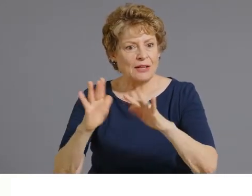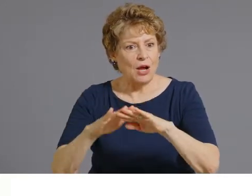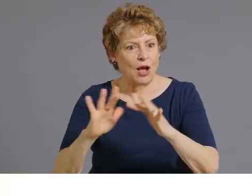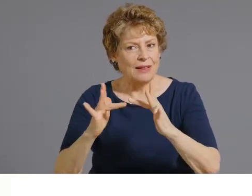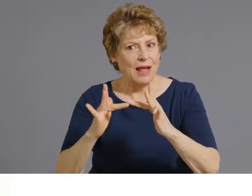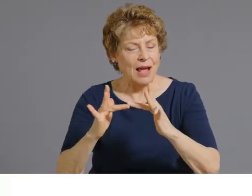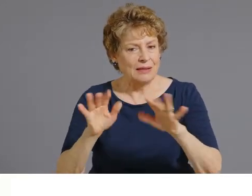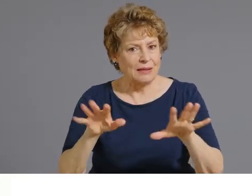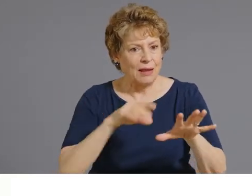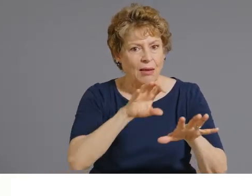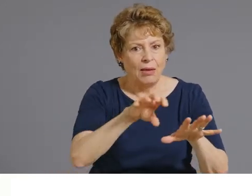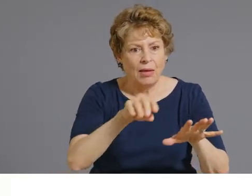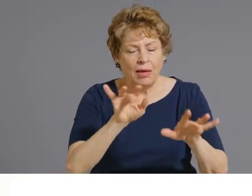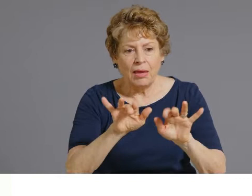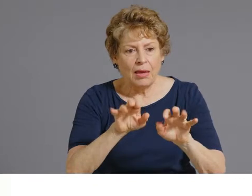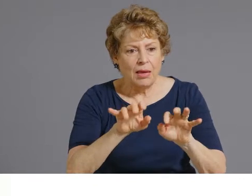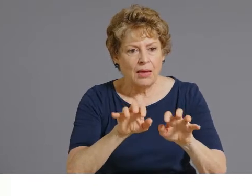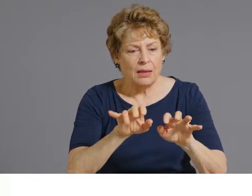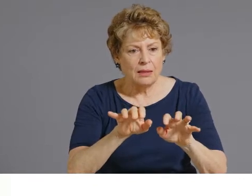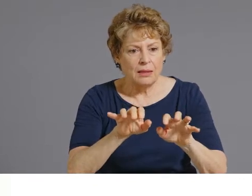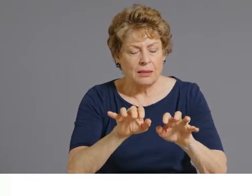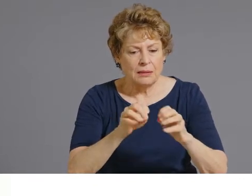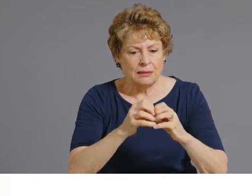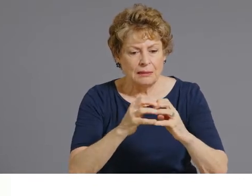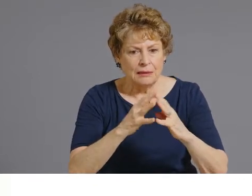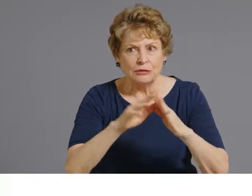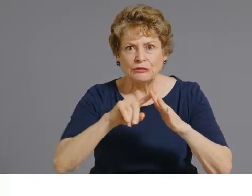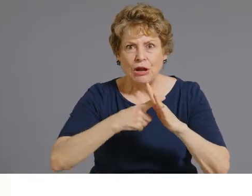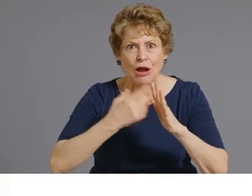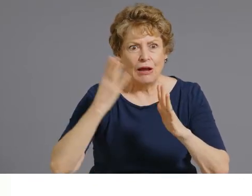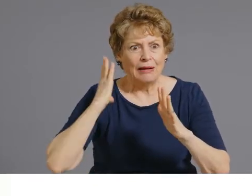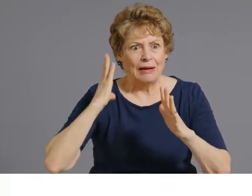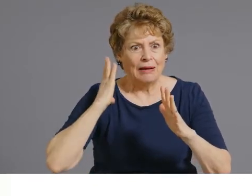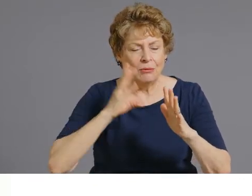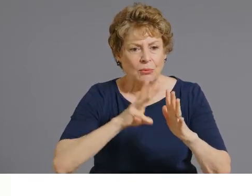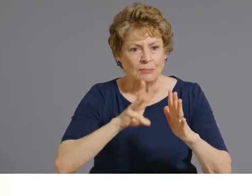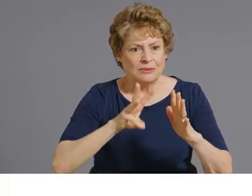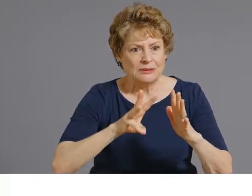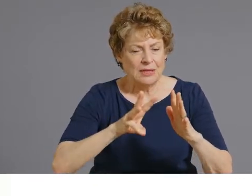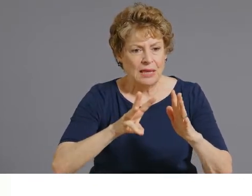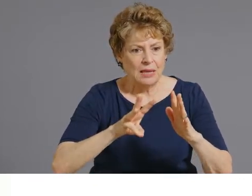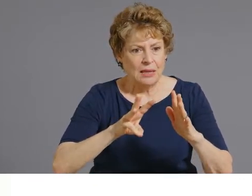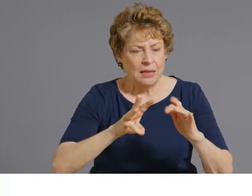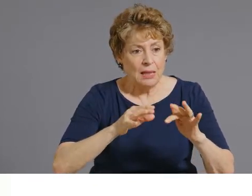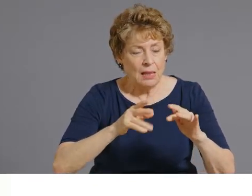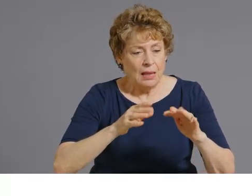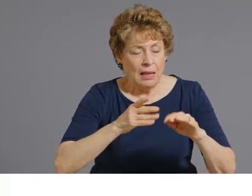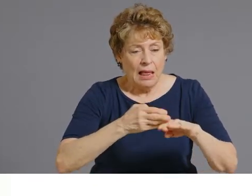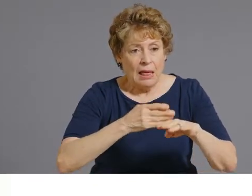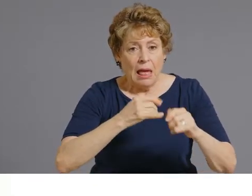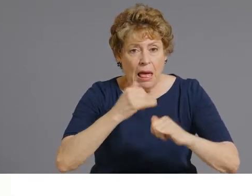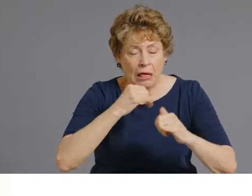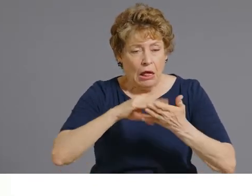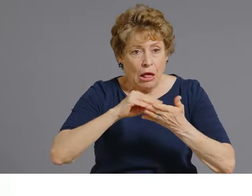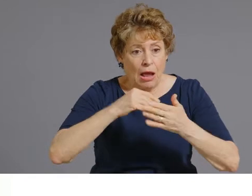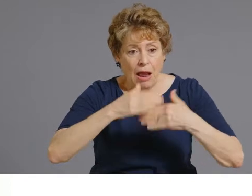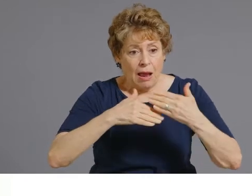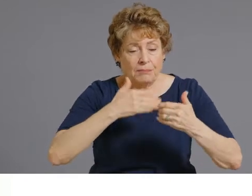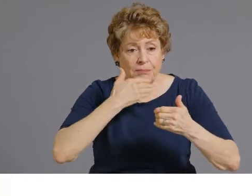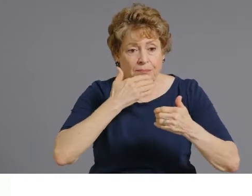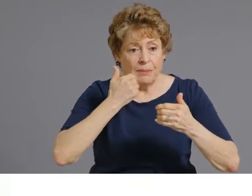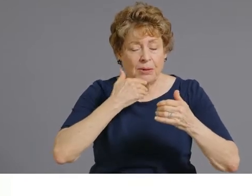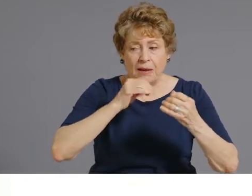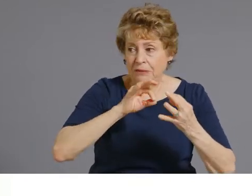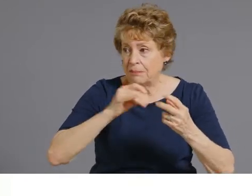had to rapidly build this uh product and continuously enhance it based on feedback and based on issues we identified to